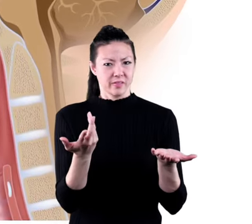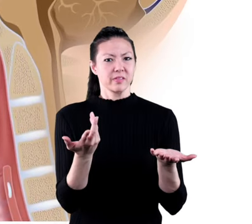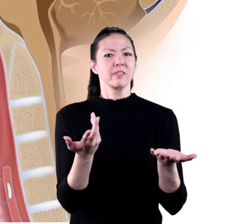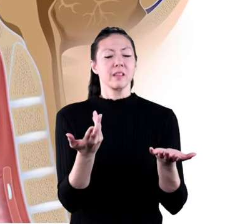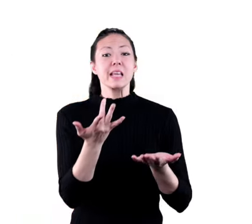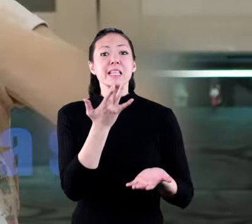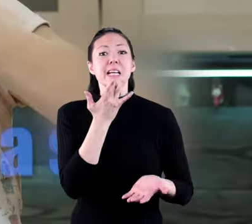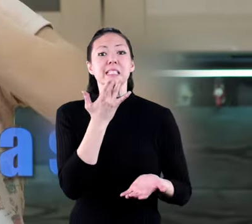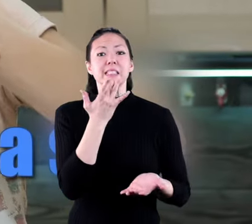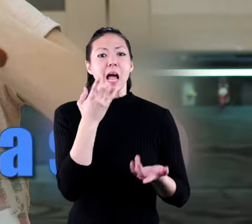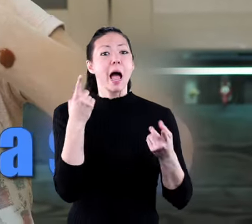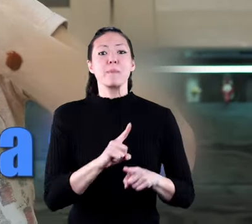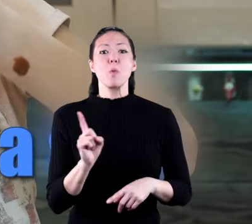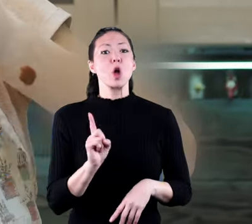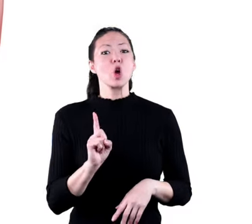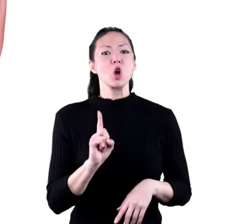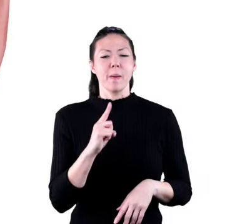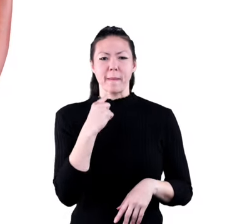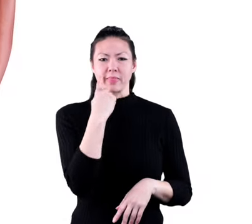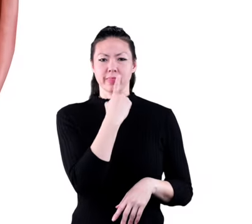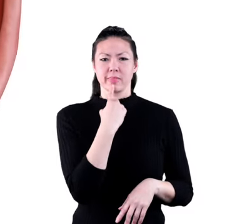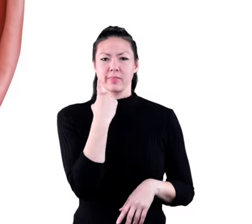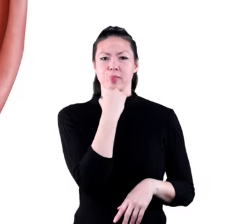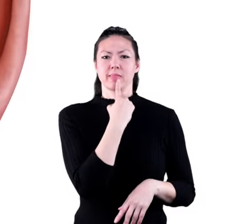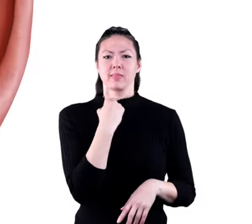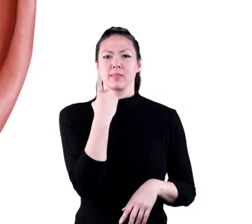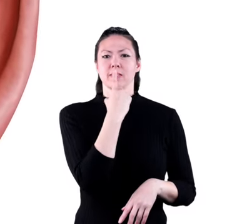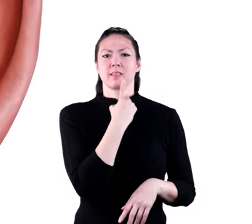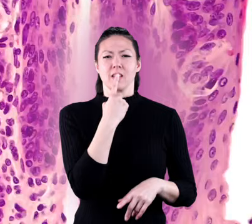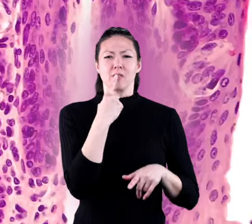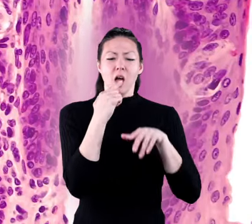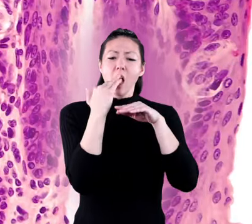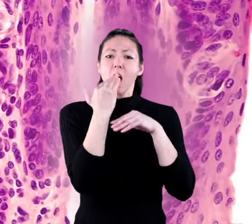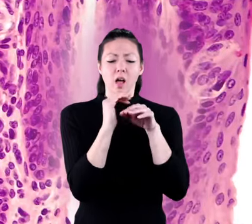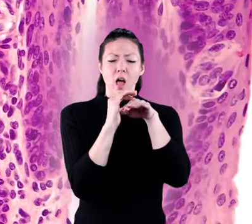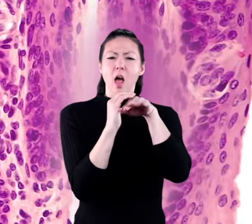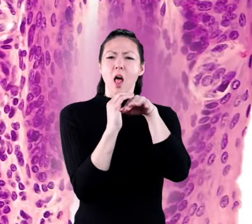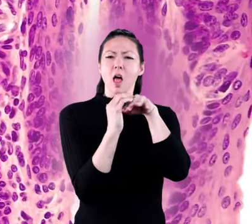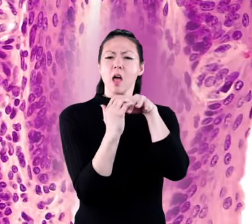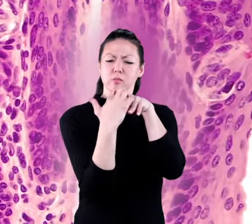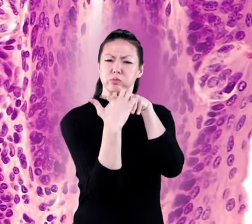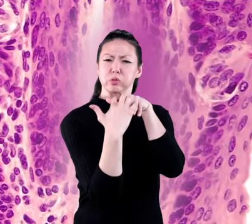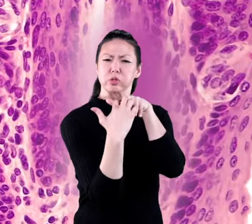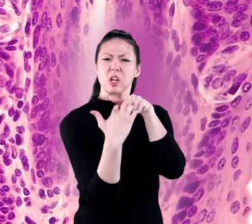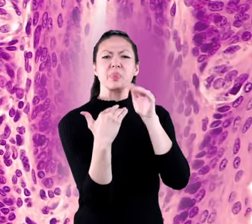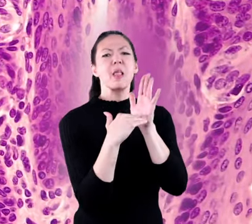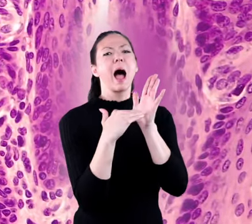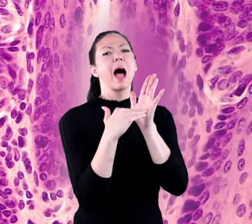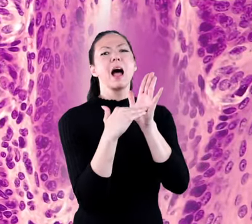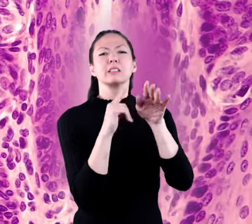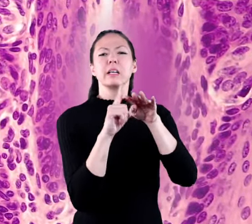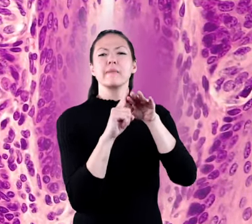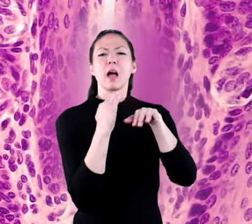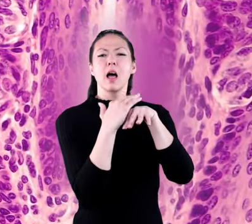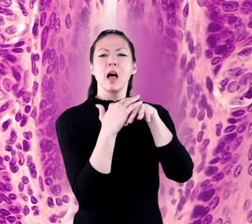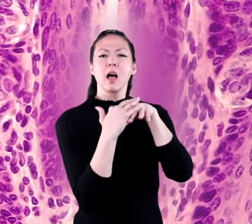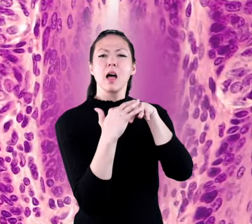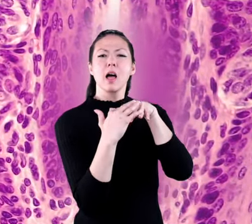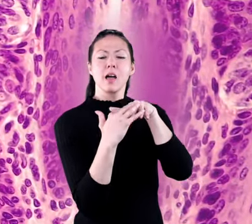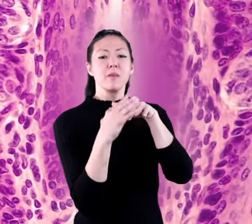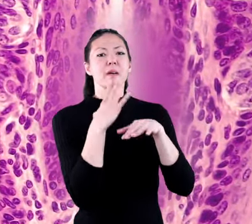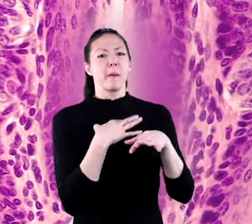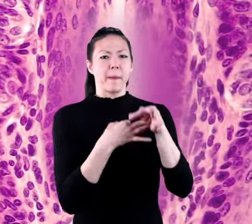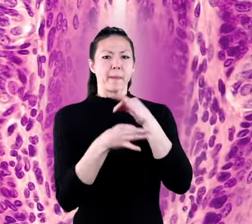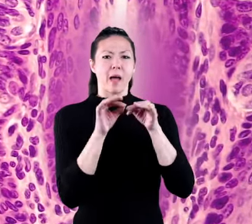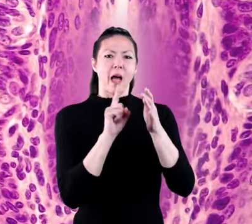sense taste which happens in your mouth our mouths are filled with thousands of taste buds which are